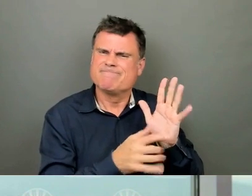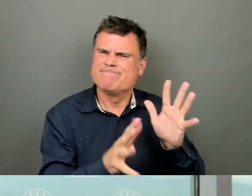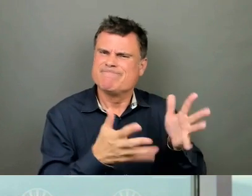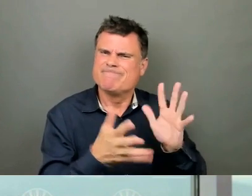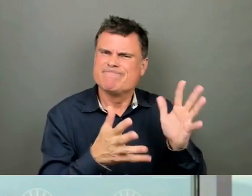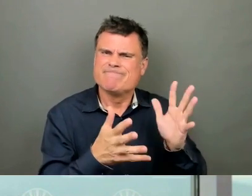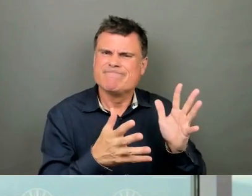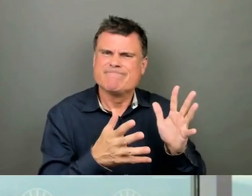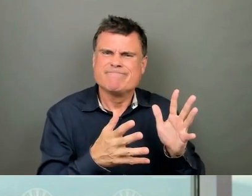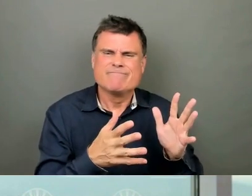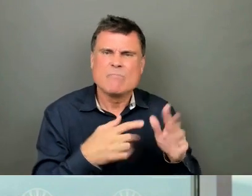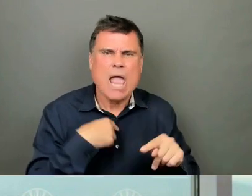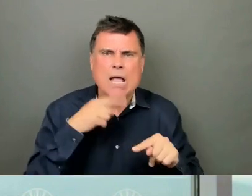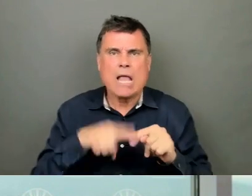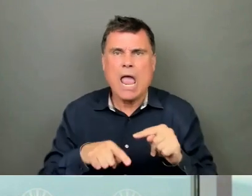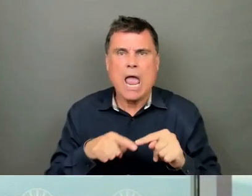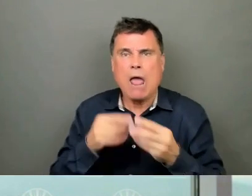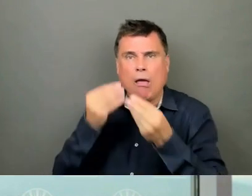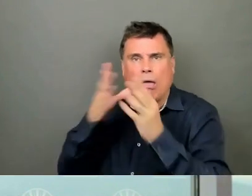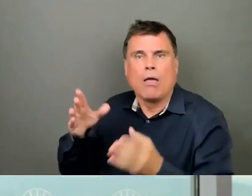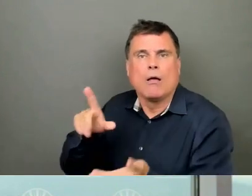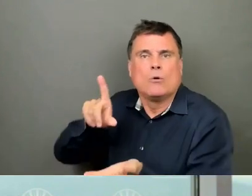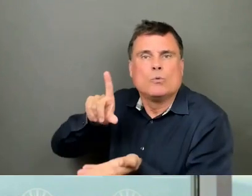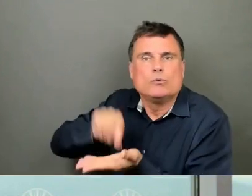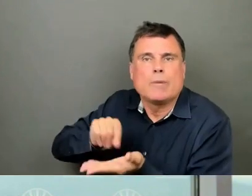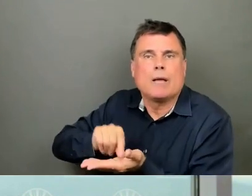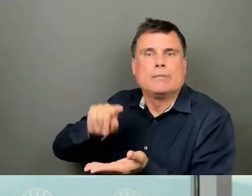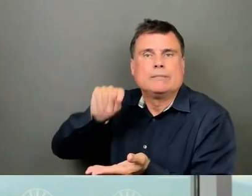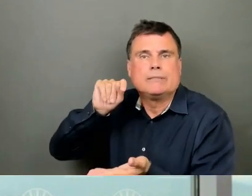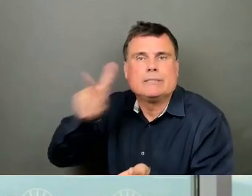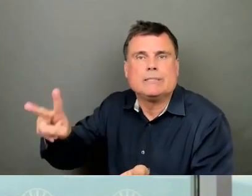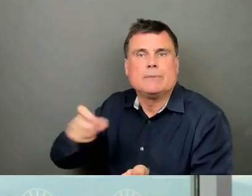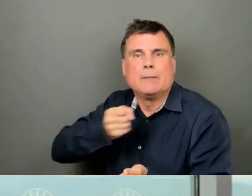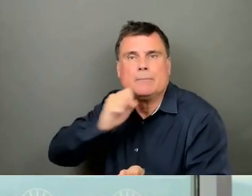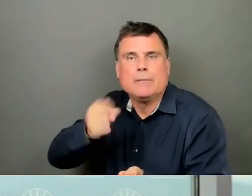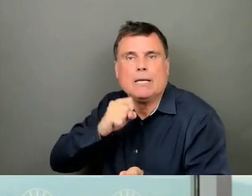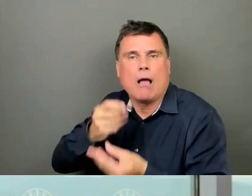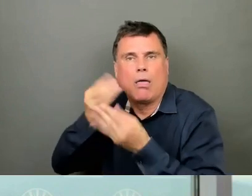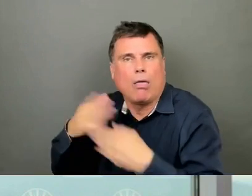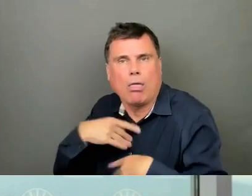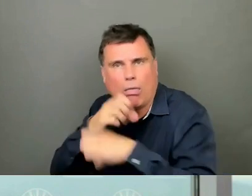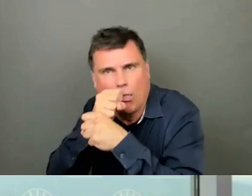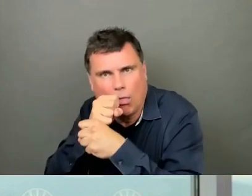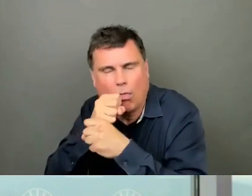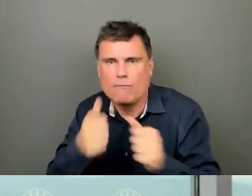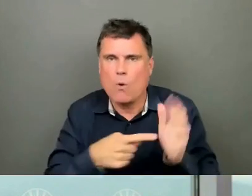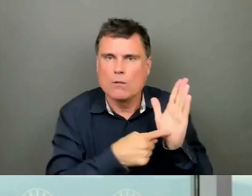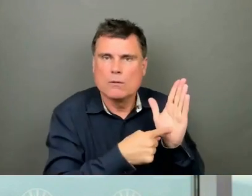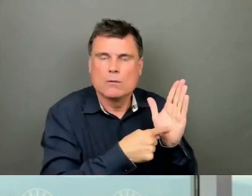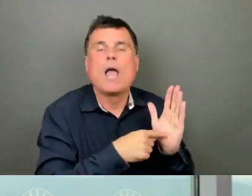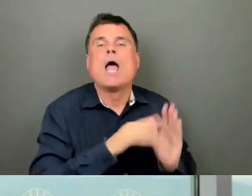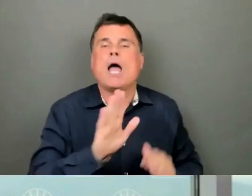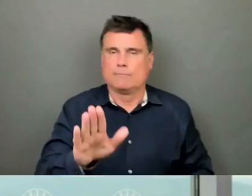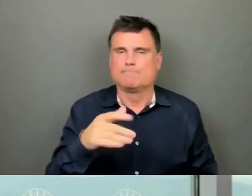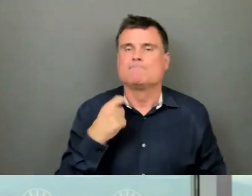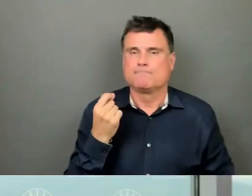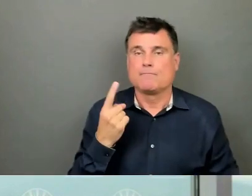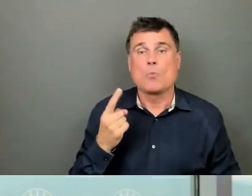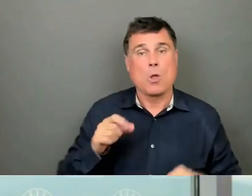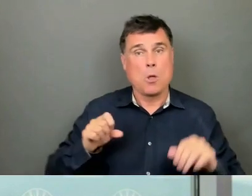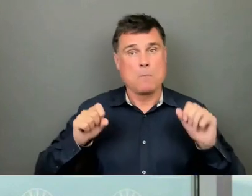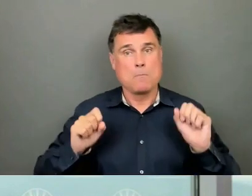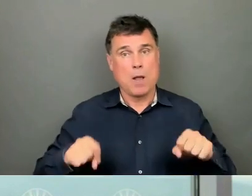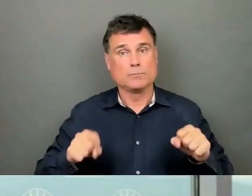to go to the media? There are exceptions in the act that allow a prospective whistleblower